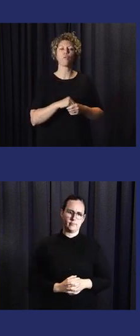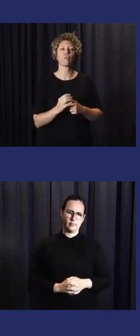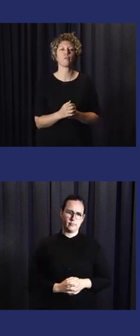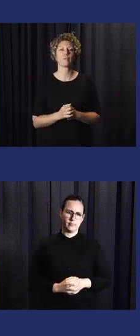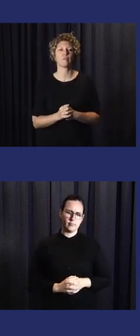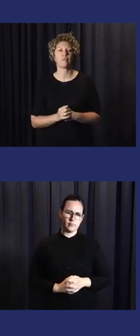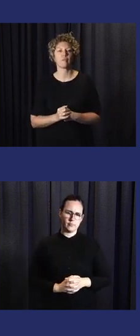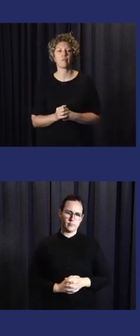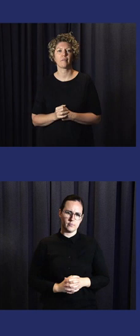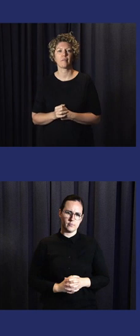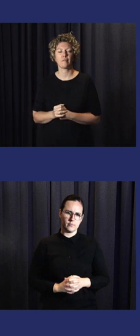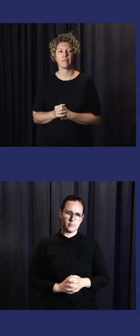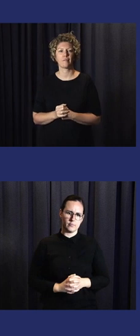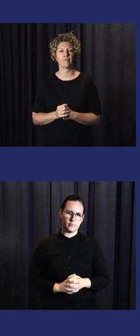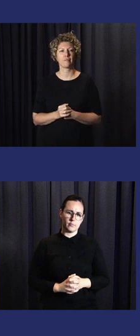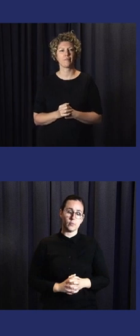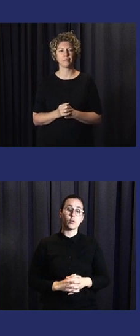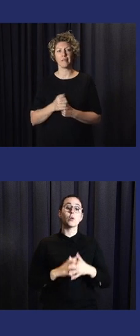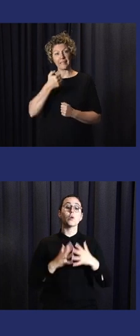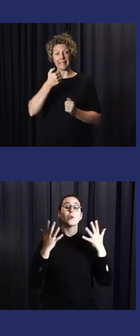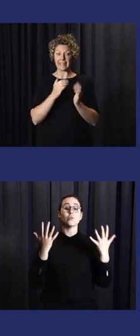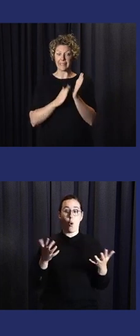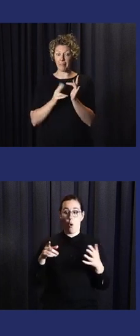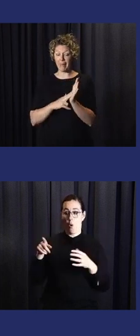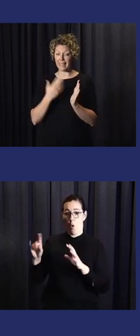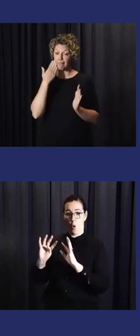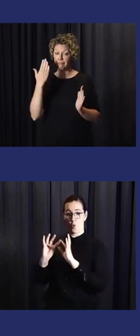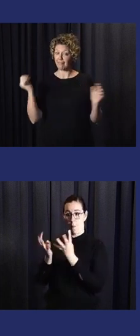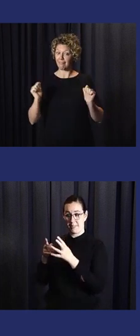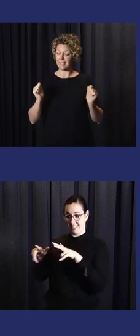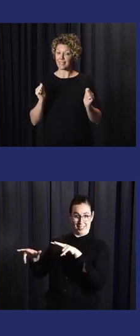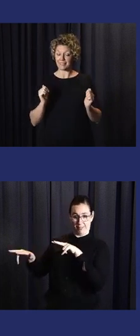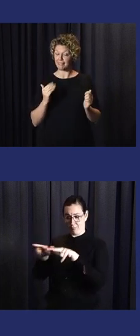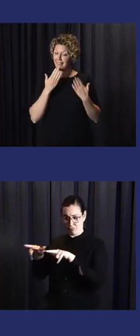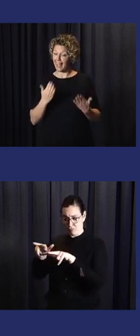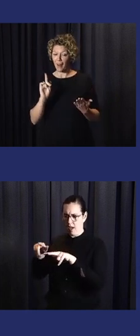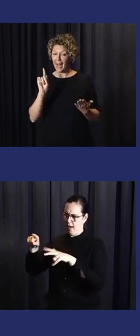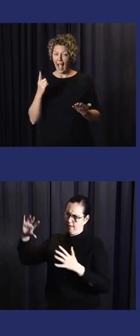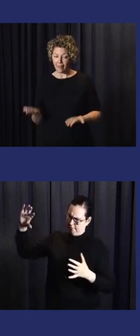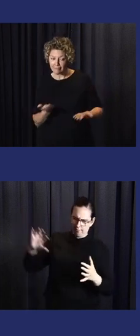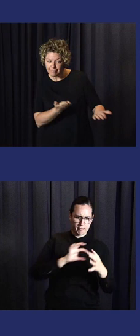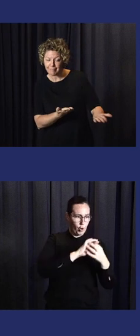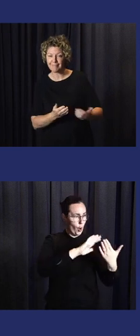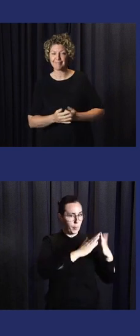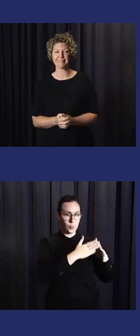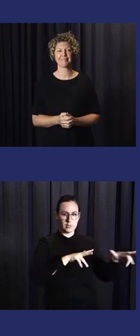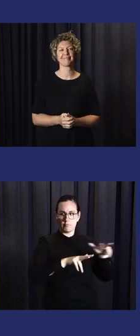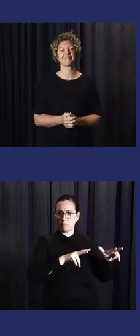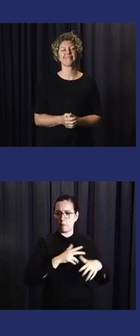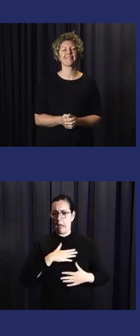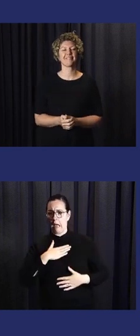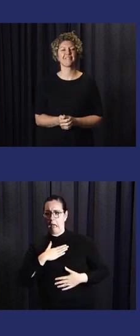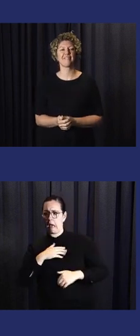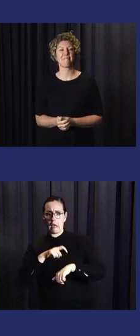strengthening community participation and local level approaches. I think within six minutes, I